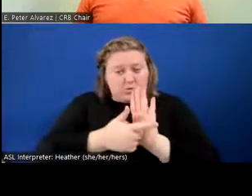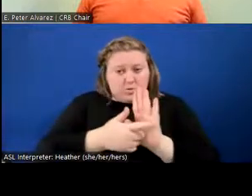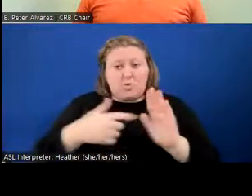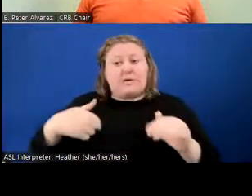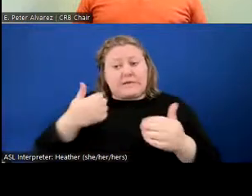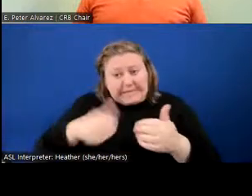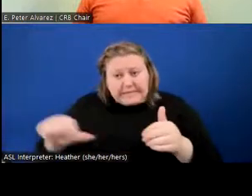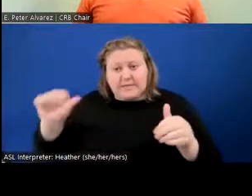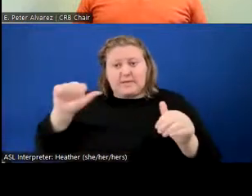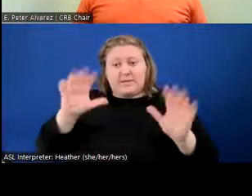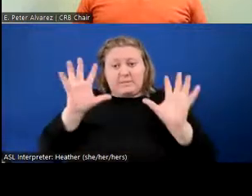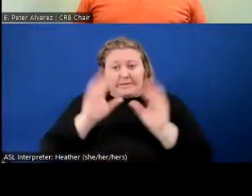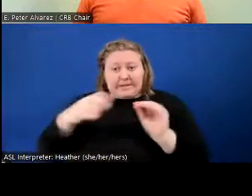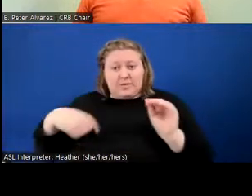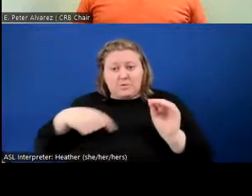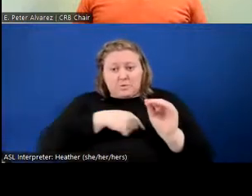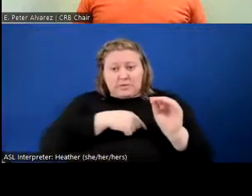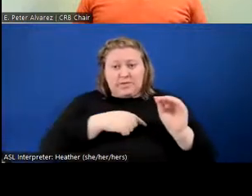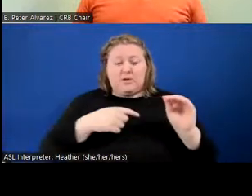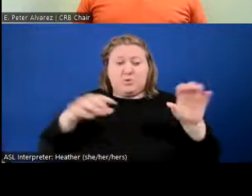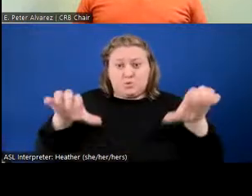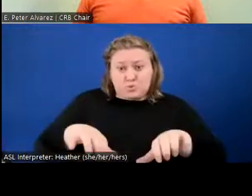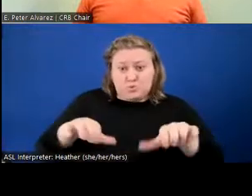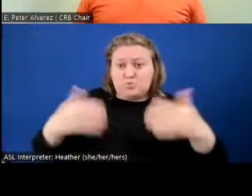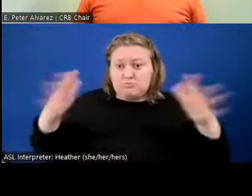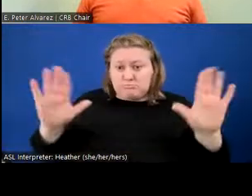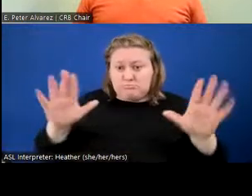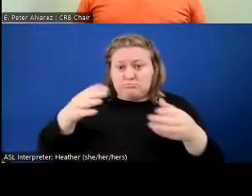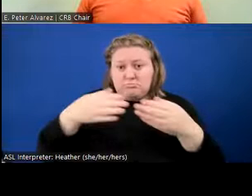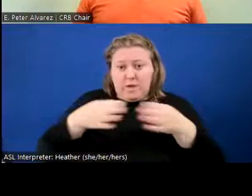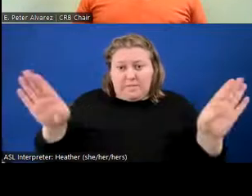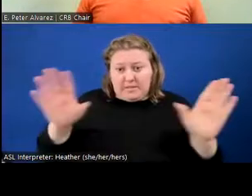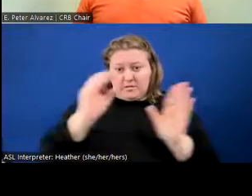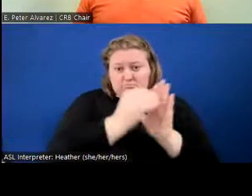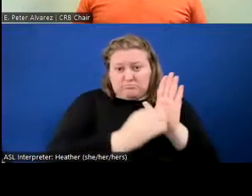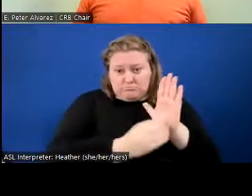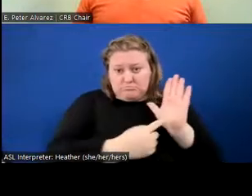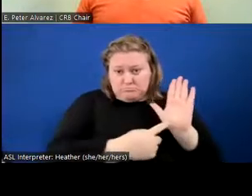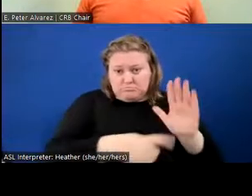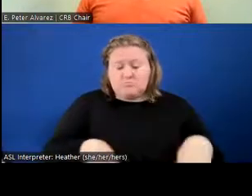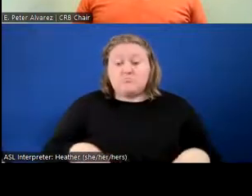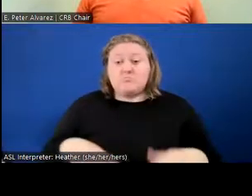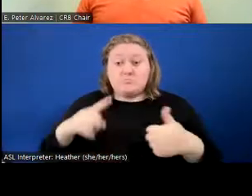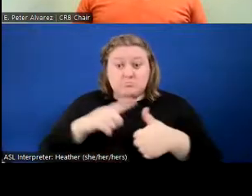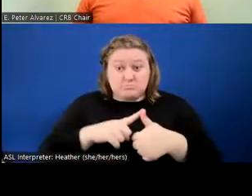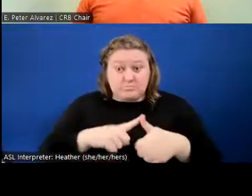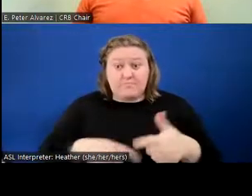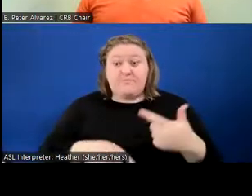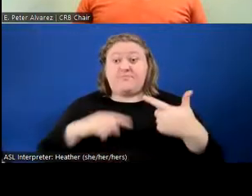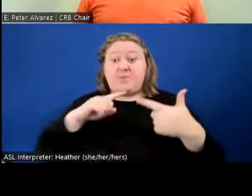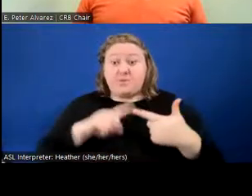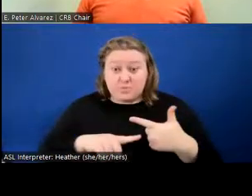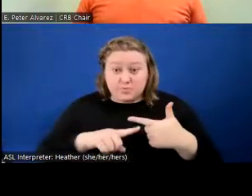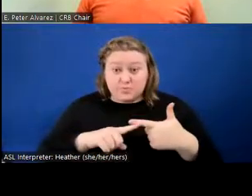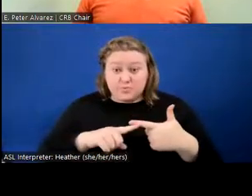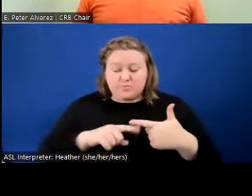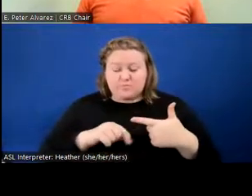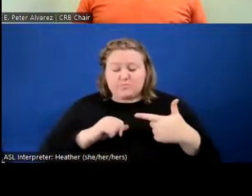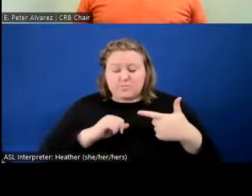we publicly note. That is number one. Number two, we also,